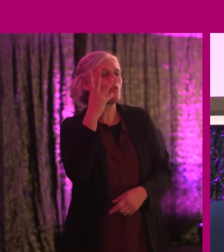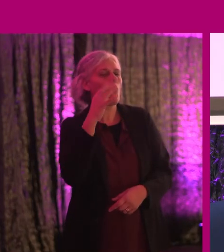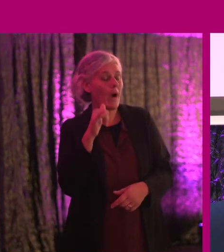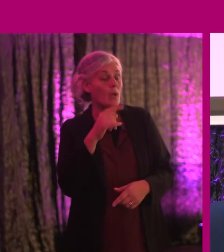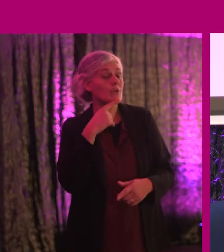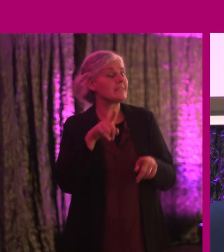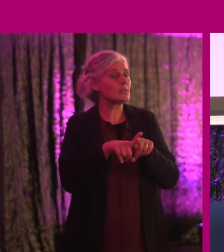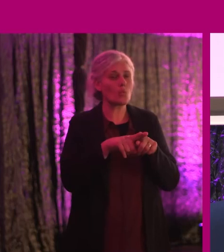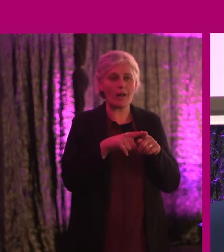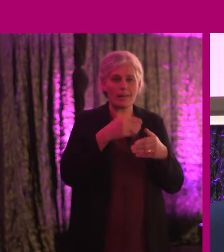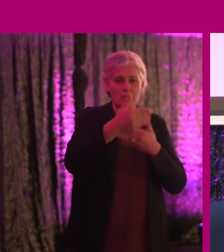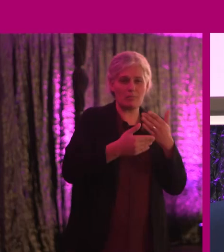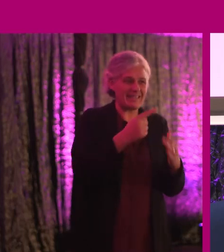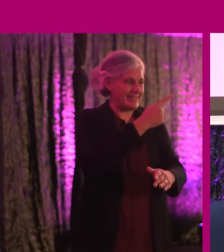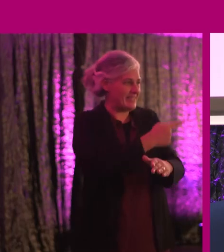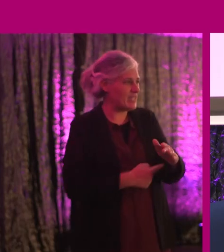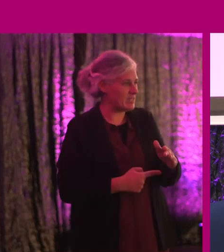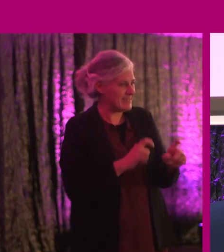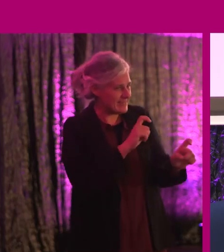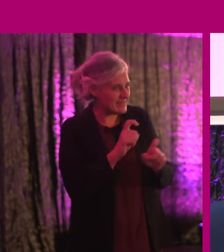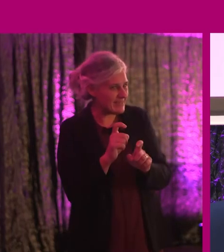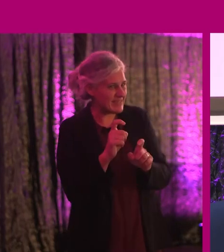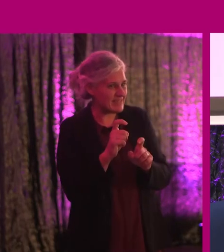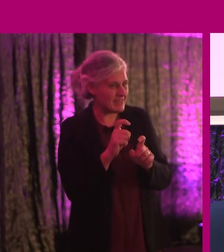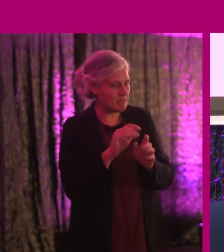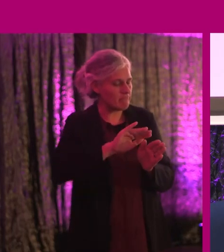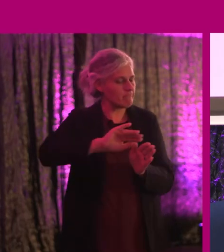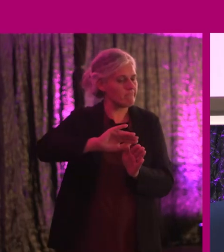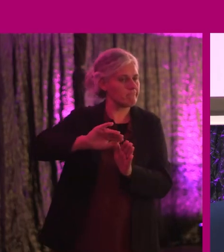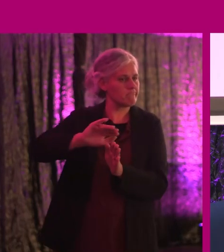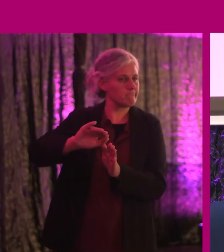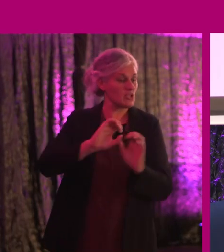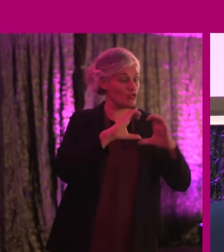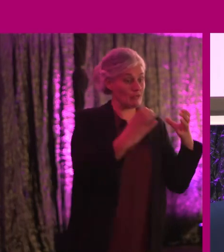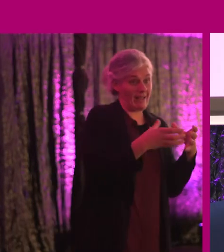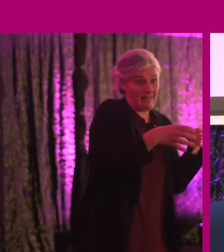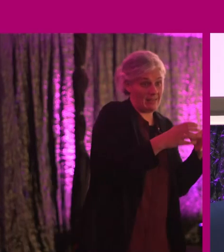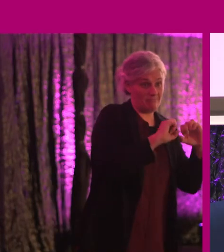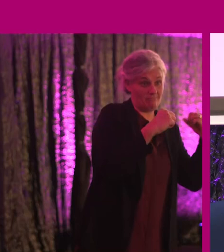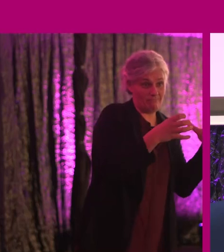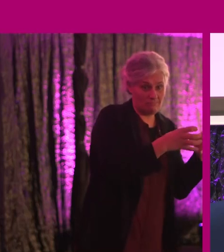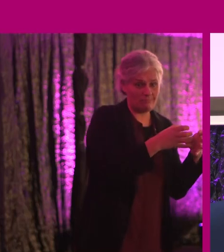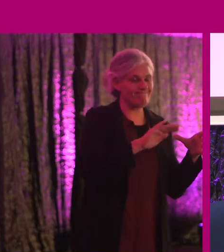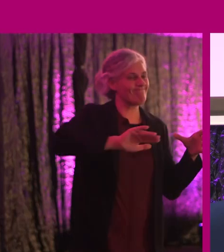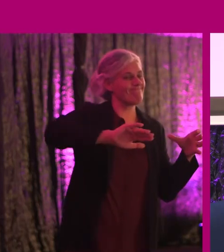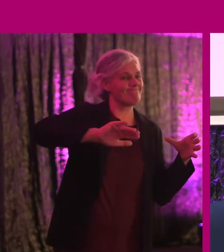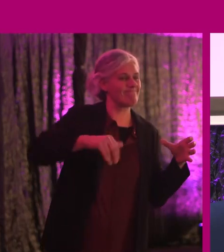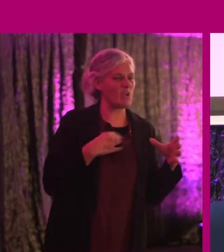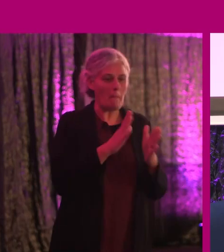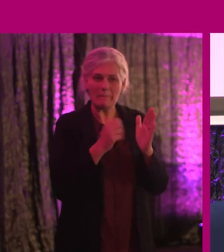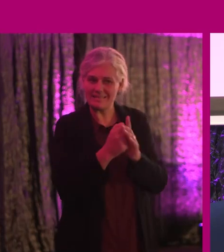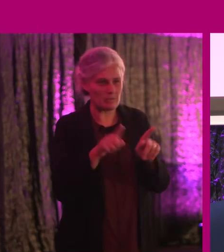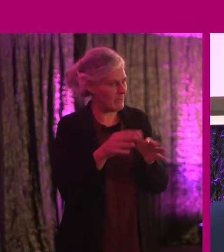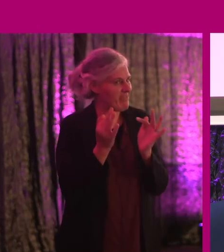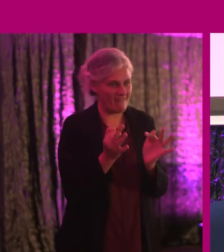also explains that disability has remained on the sidelines of society. It really has. But more importantly, it has remained on the sidelines of business.